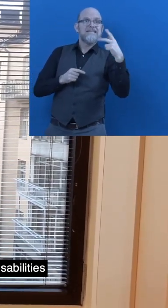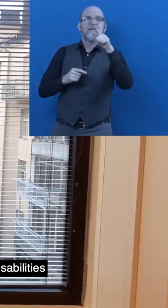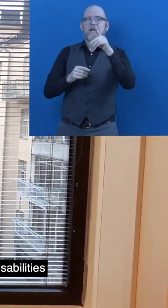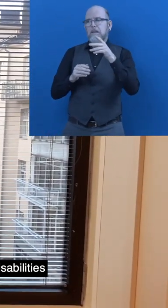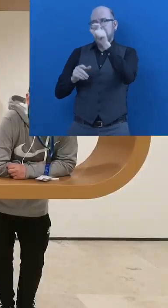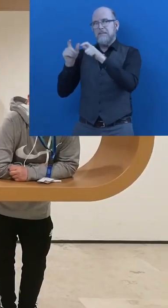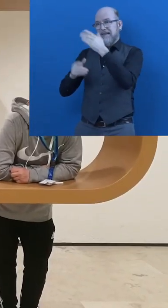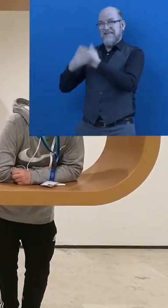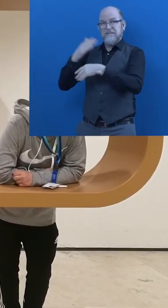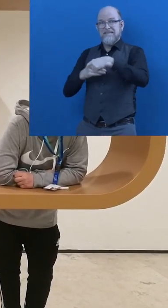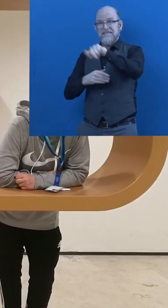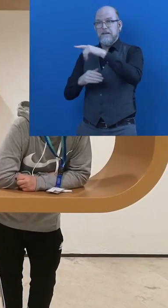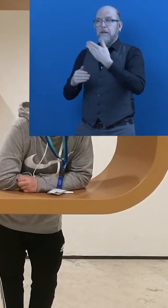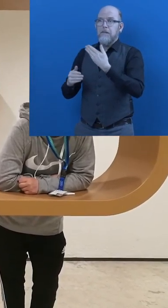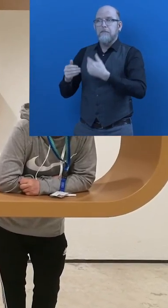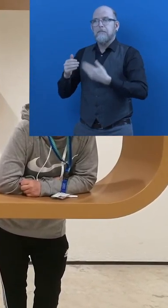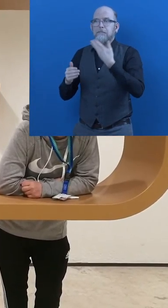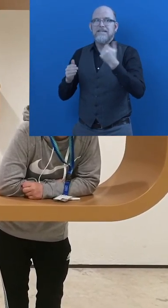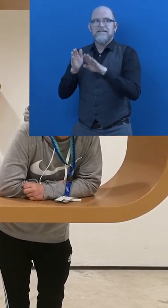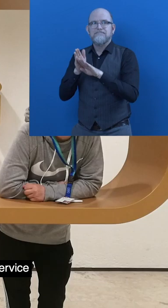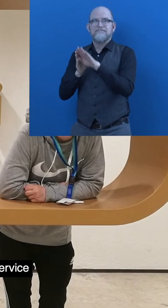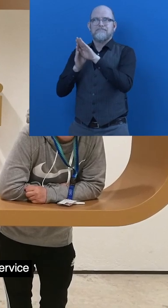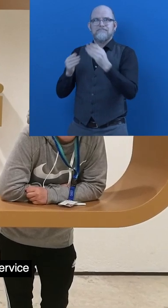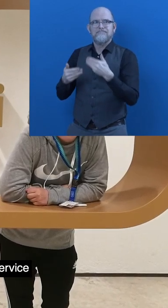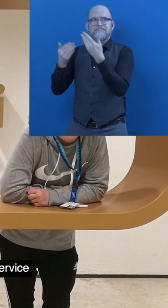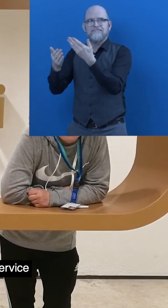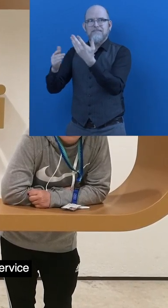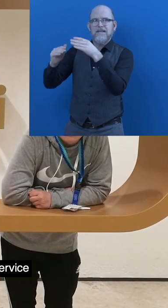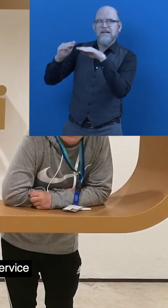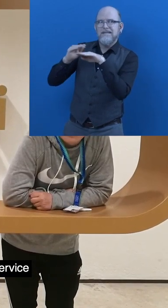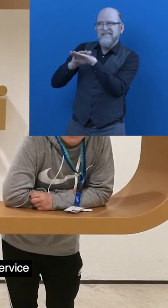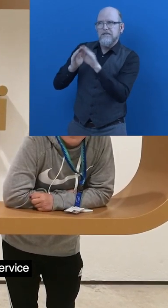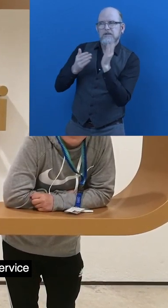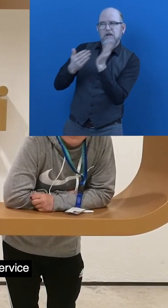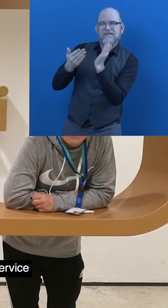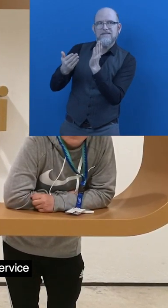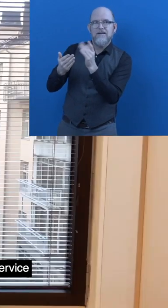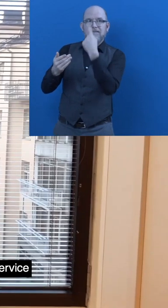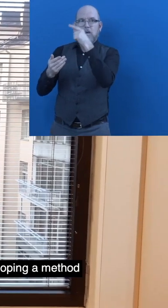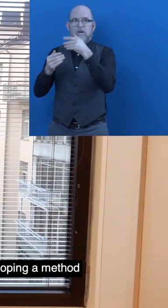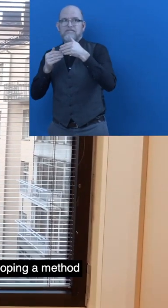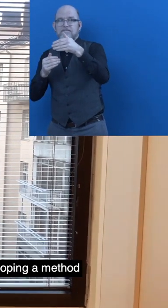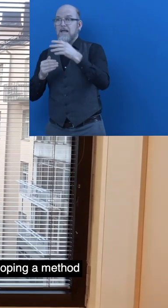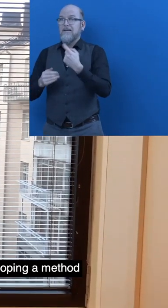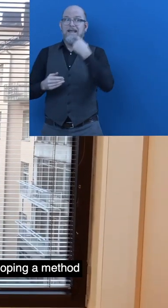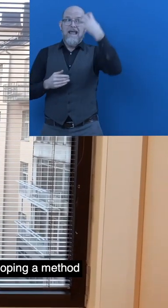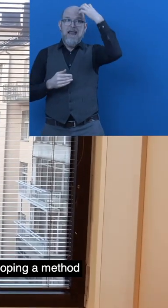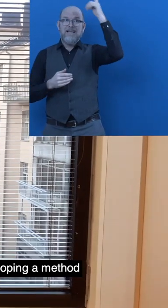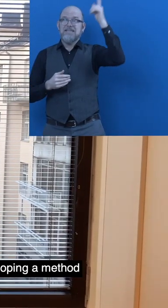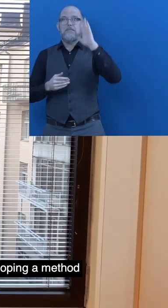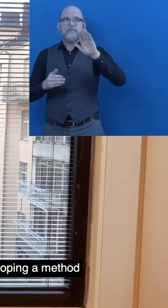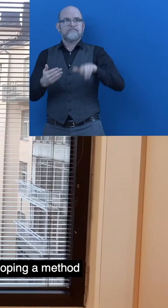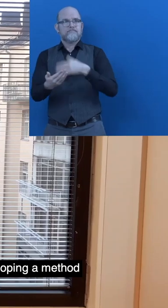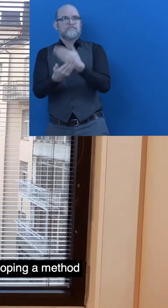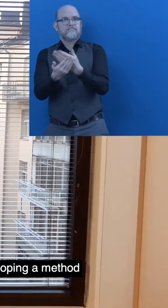with disabilities and also strengthening the services. In Helsinki by this program we are offering the service for a